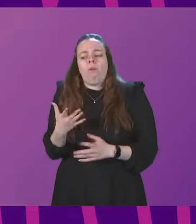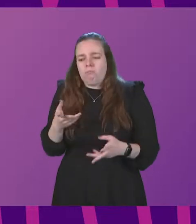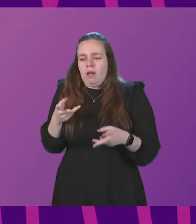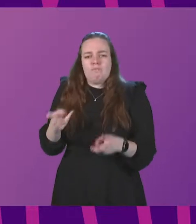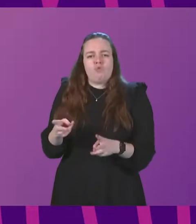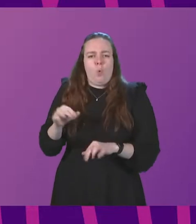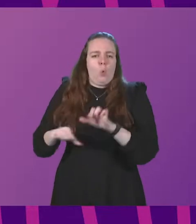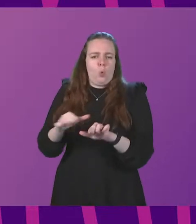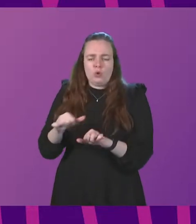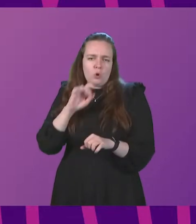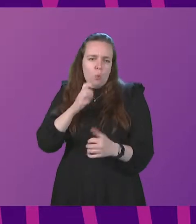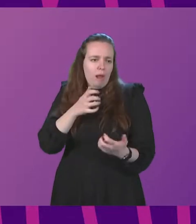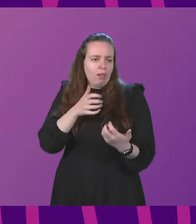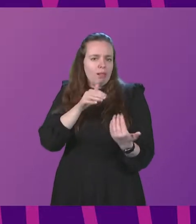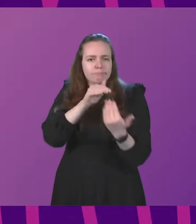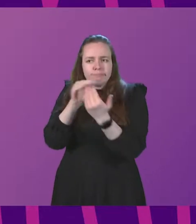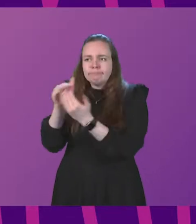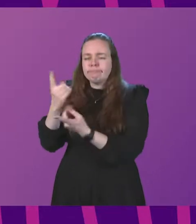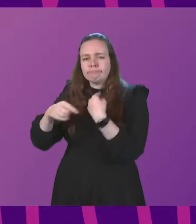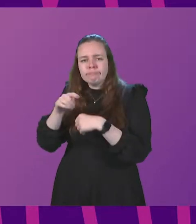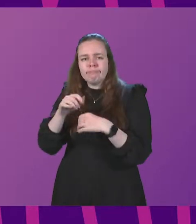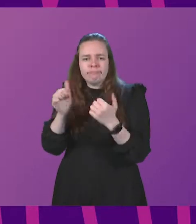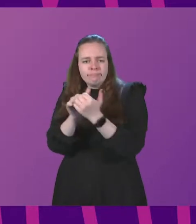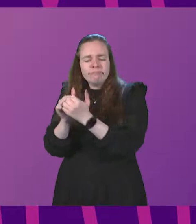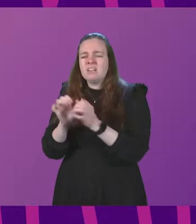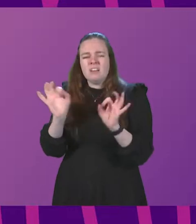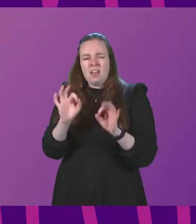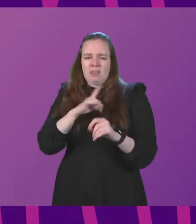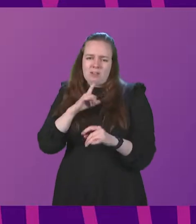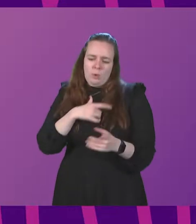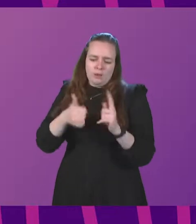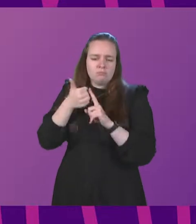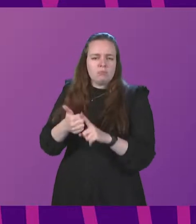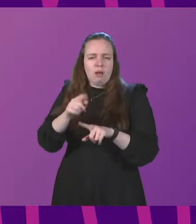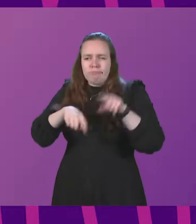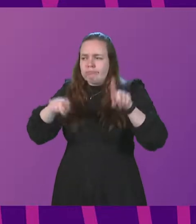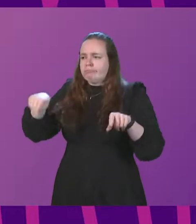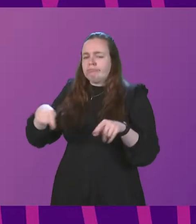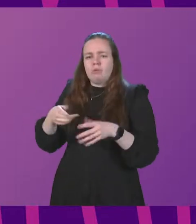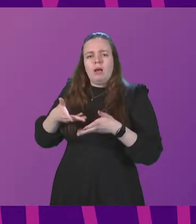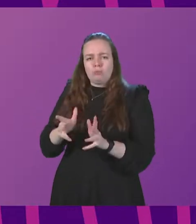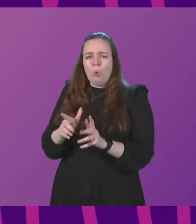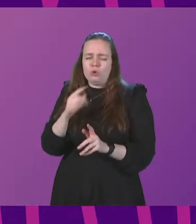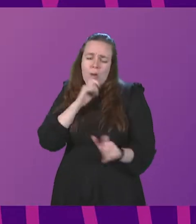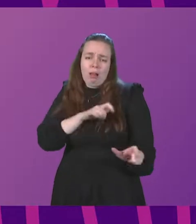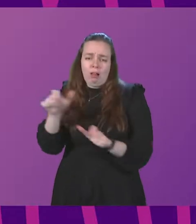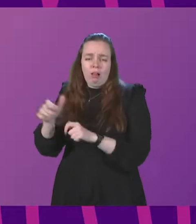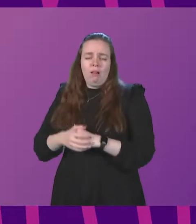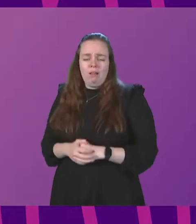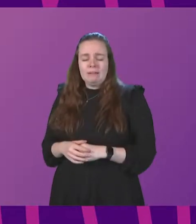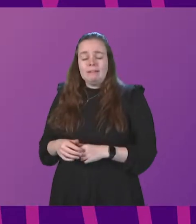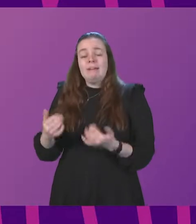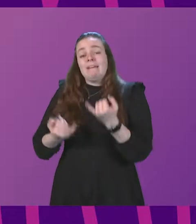likely to fit all areas and circumstances, which is why we support a range of approaches and will continue to do so. Finally, in